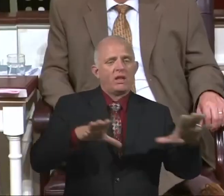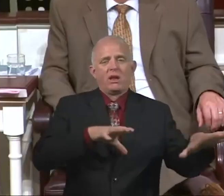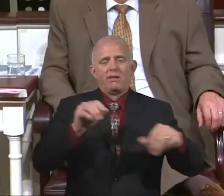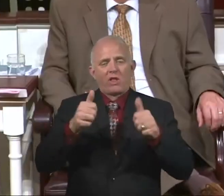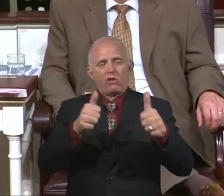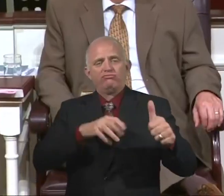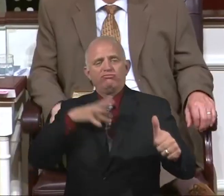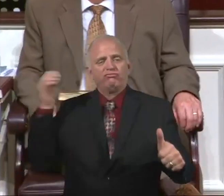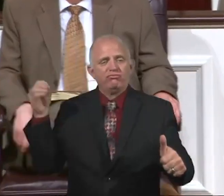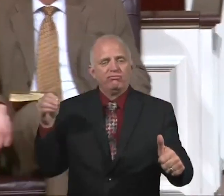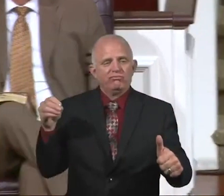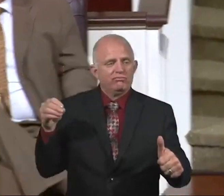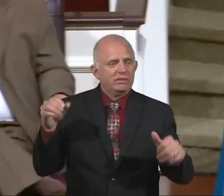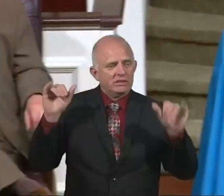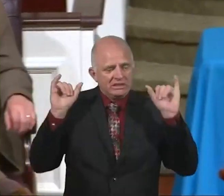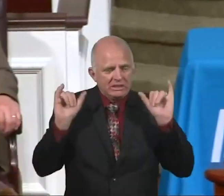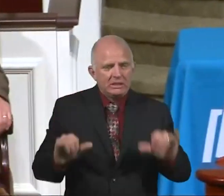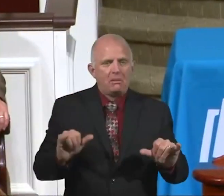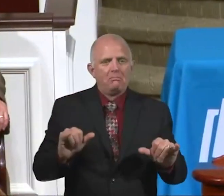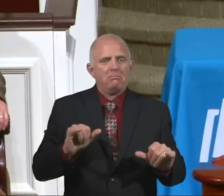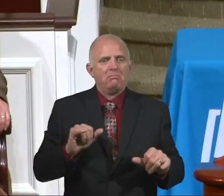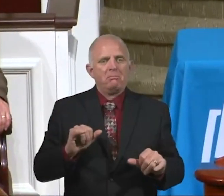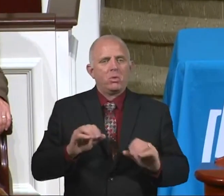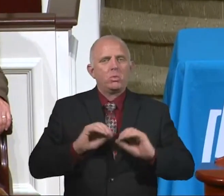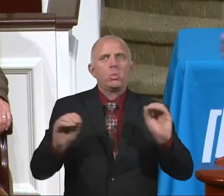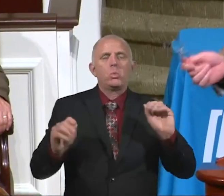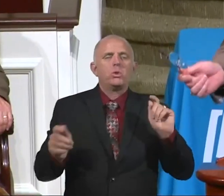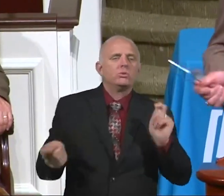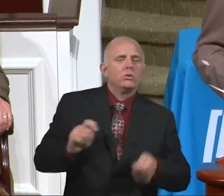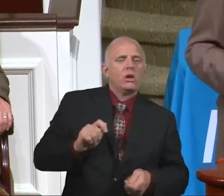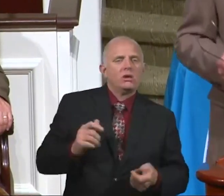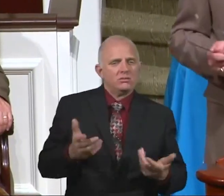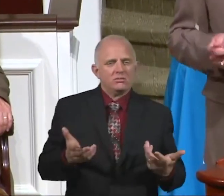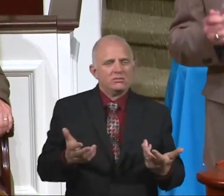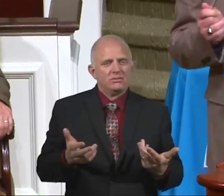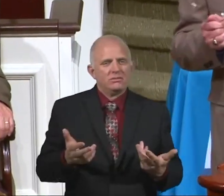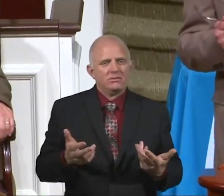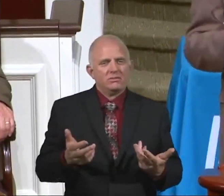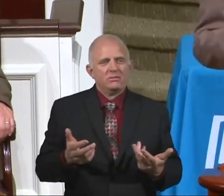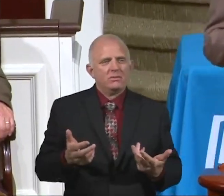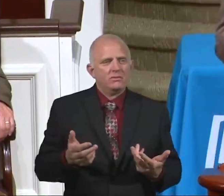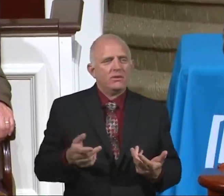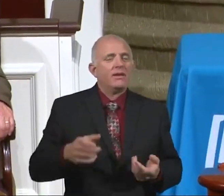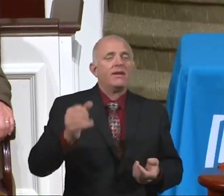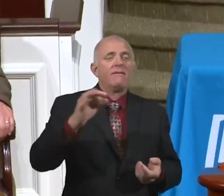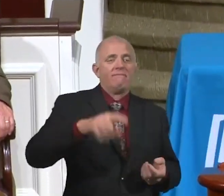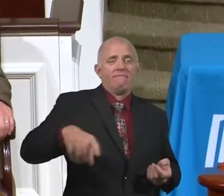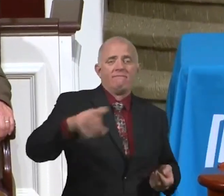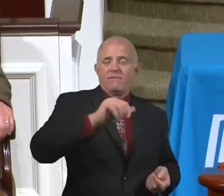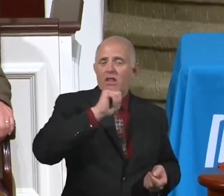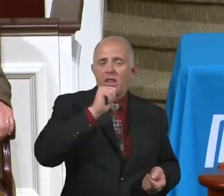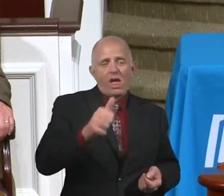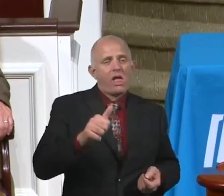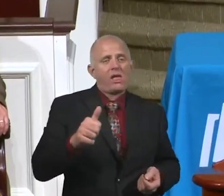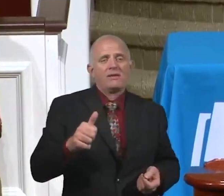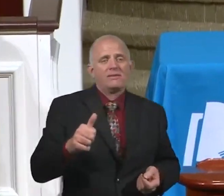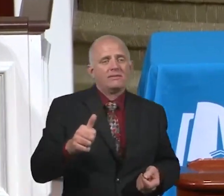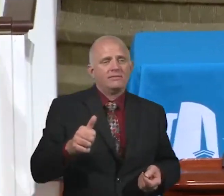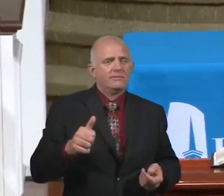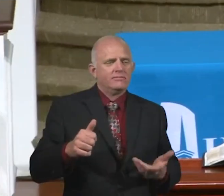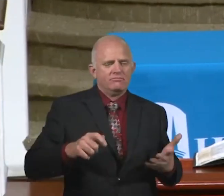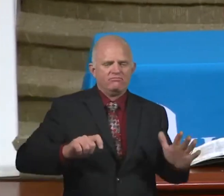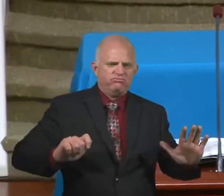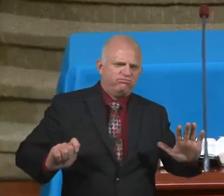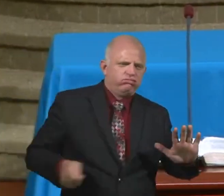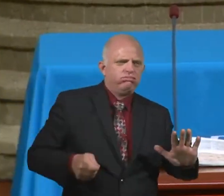They didn't know what in the world happened in that service because nothing changes. But if you don't, if you don't get your proverbial backside kicked every